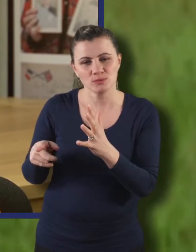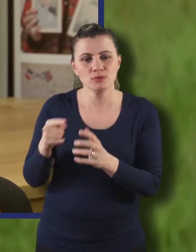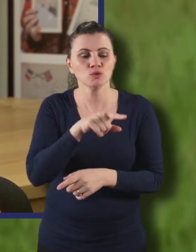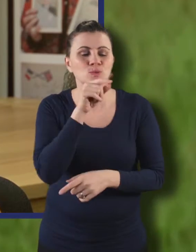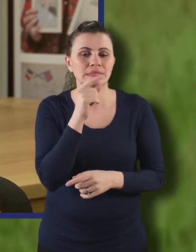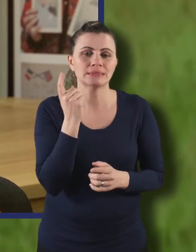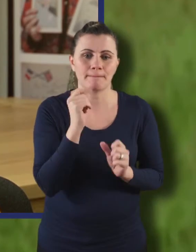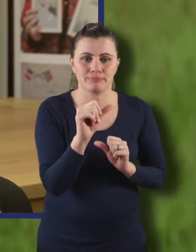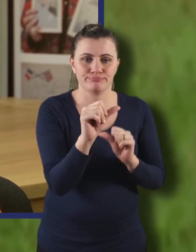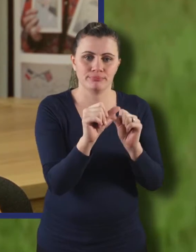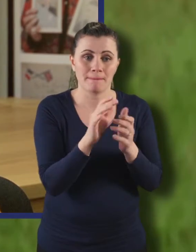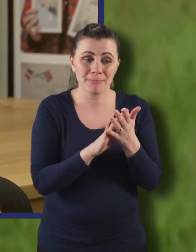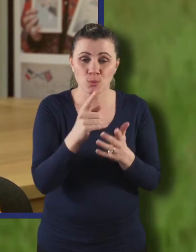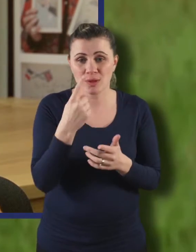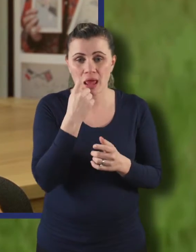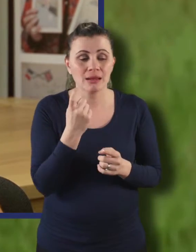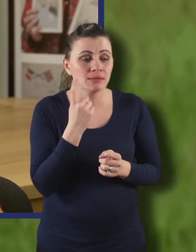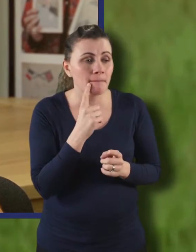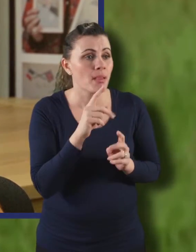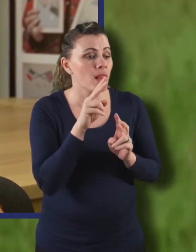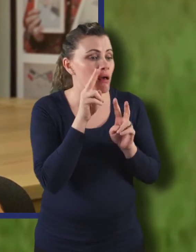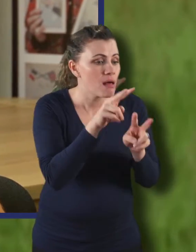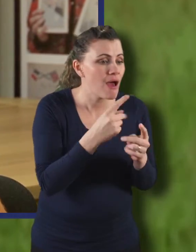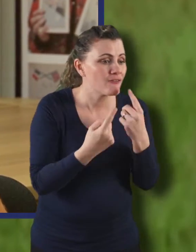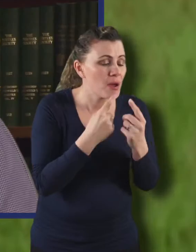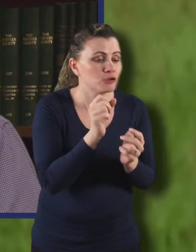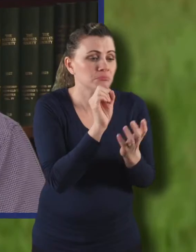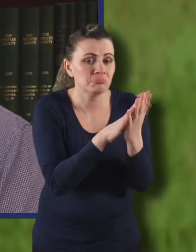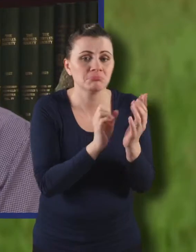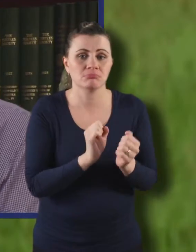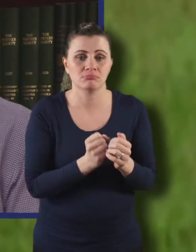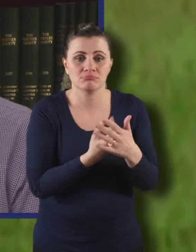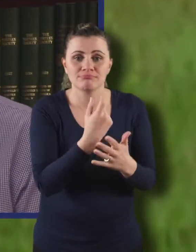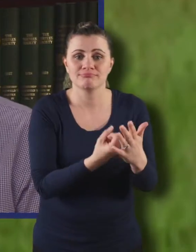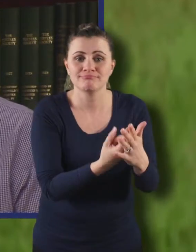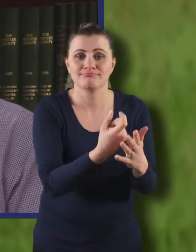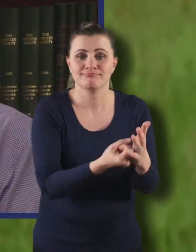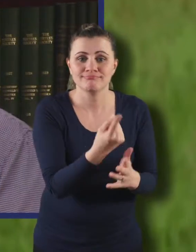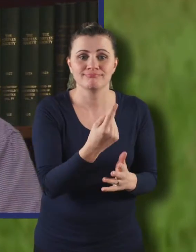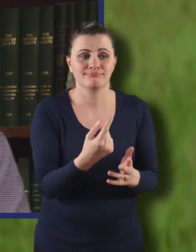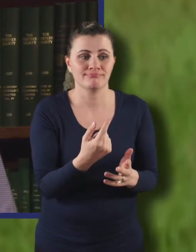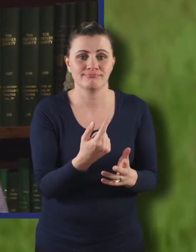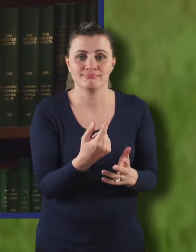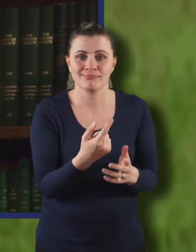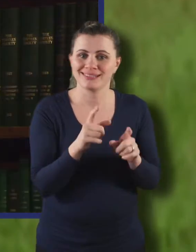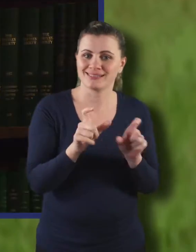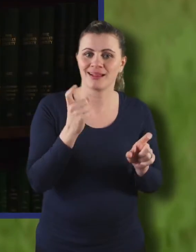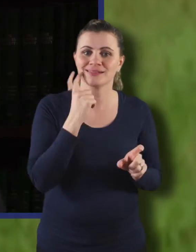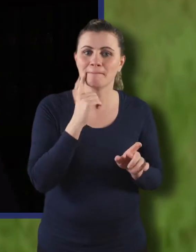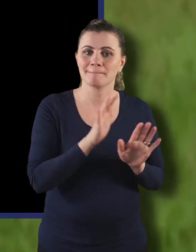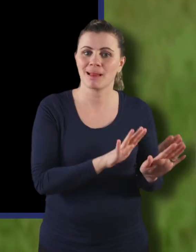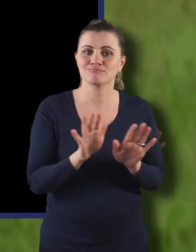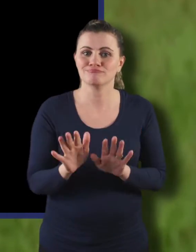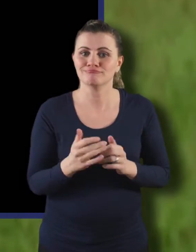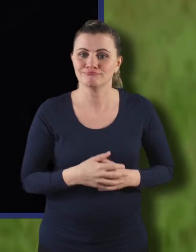You can start playing with Twitter and enjoying information from across the world without giving too much away. It also takes only a few minutes to